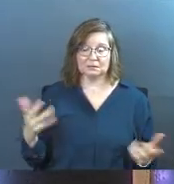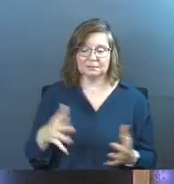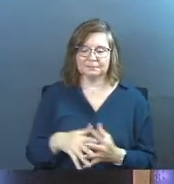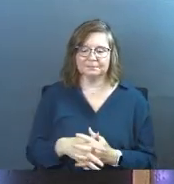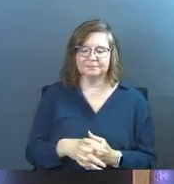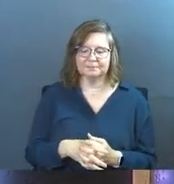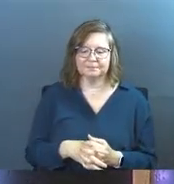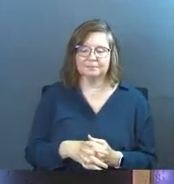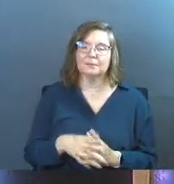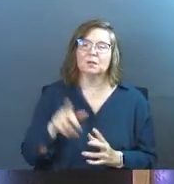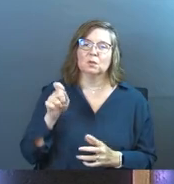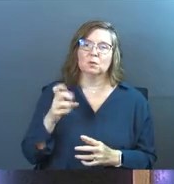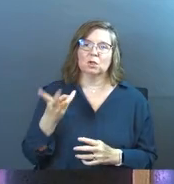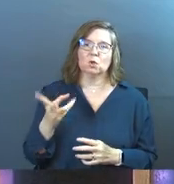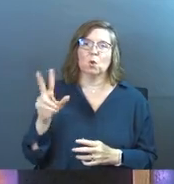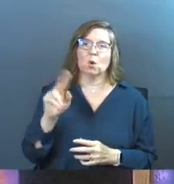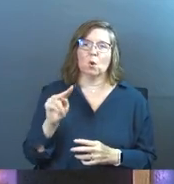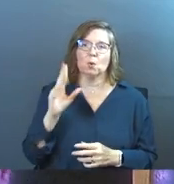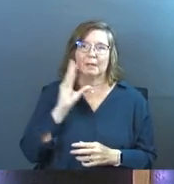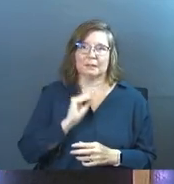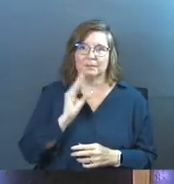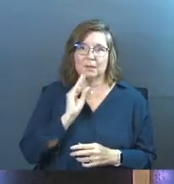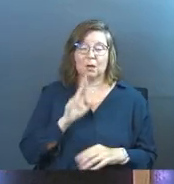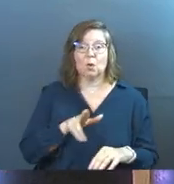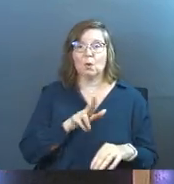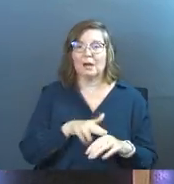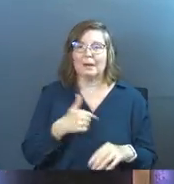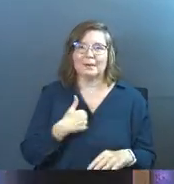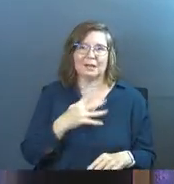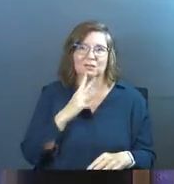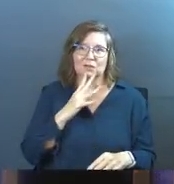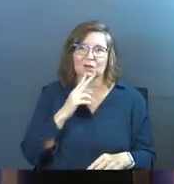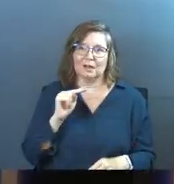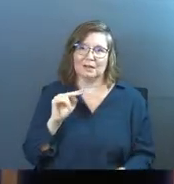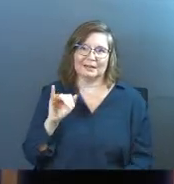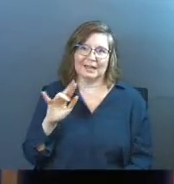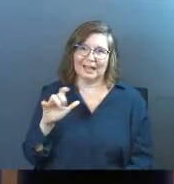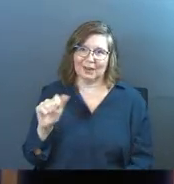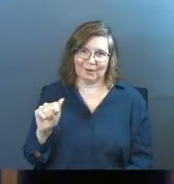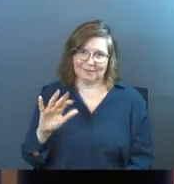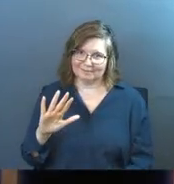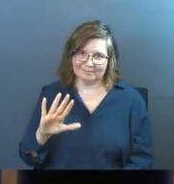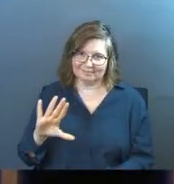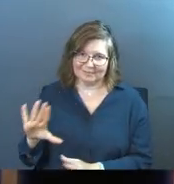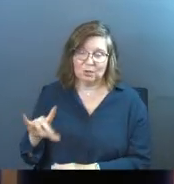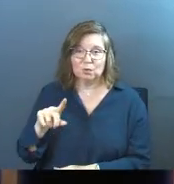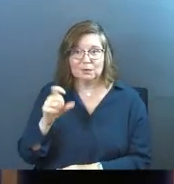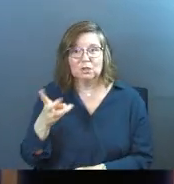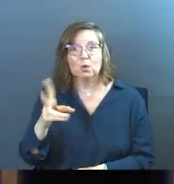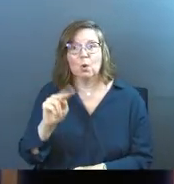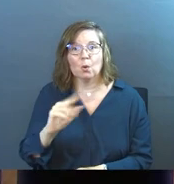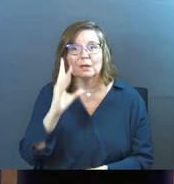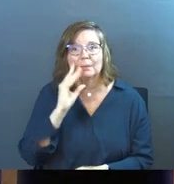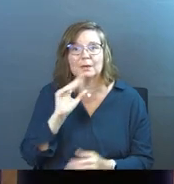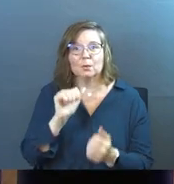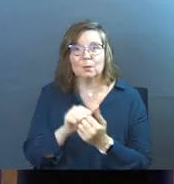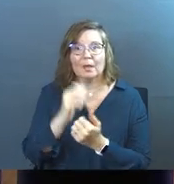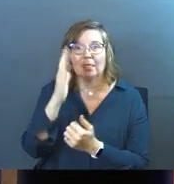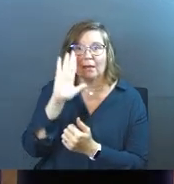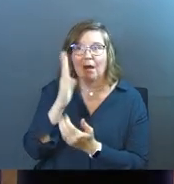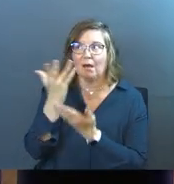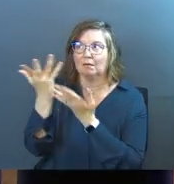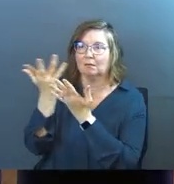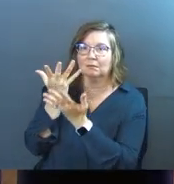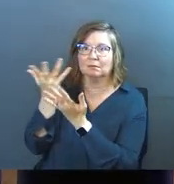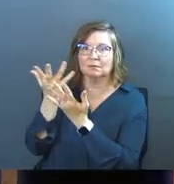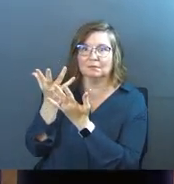Yes? You need your own experience. And of course, I'm not talking about Niagara here. You need your own experience of God.